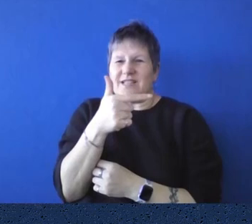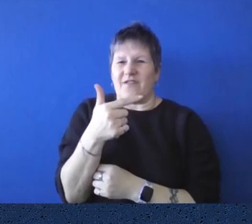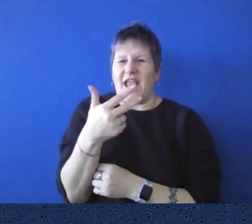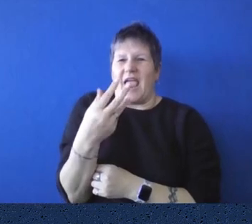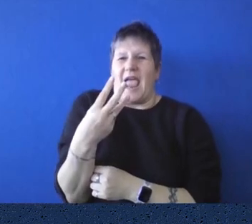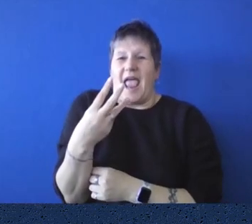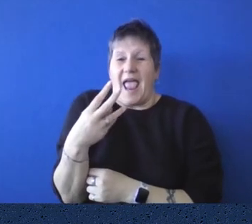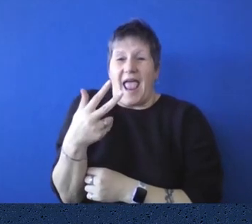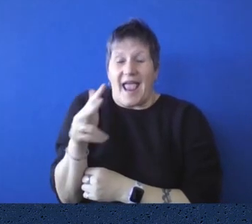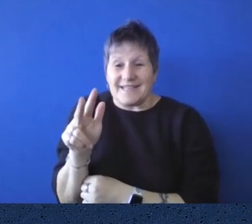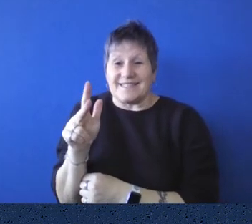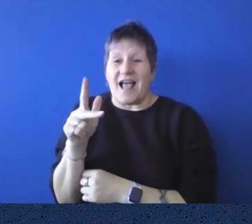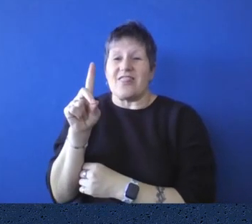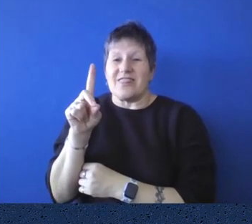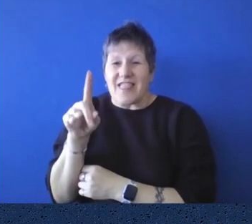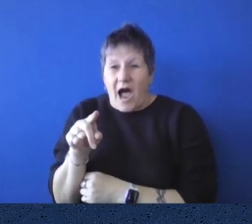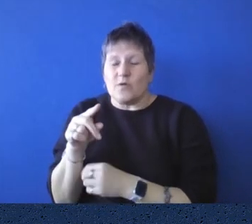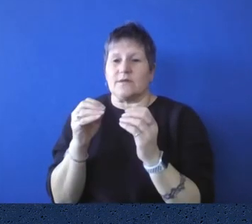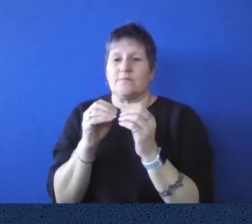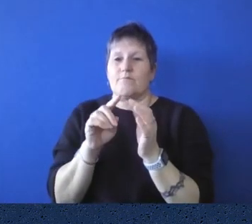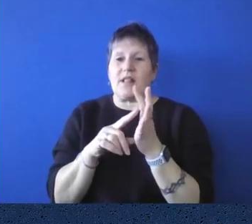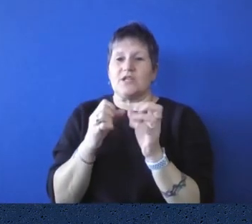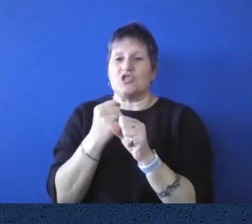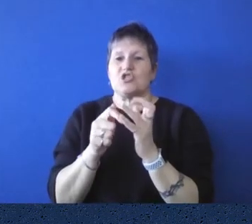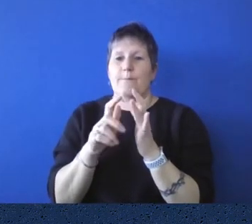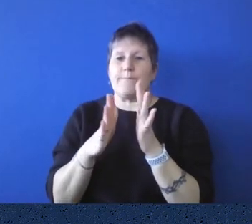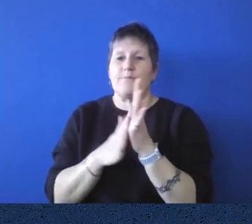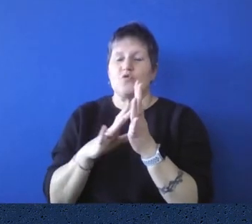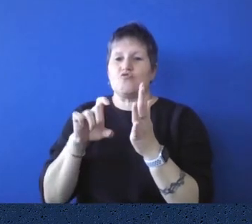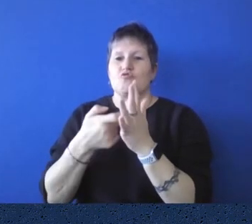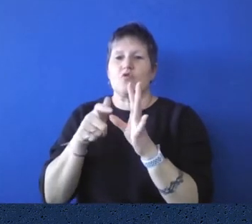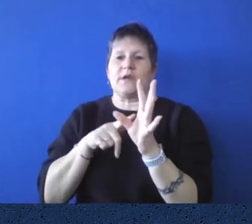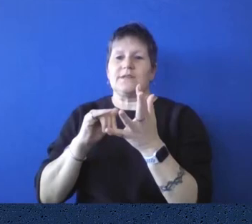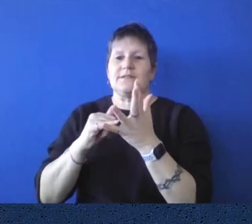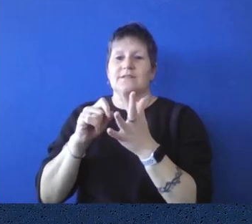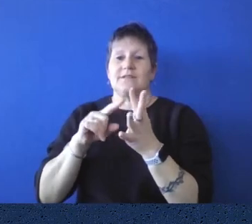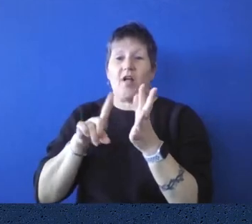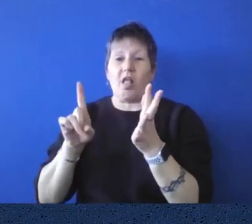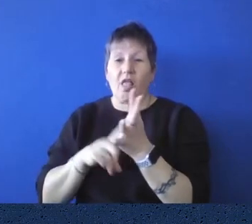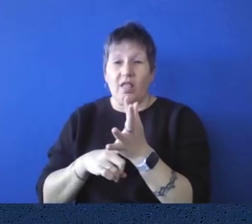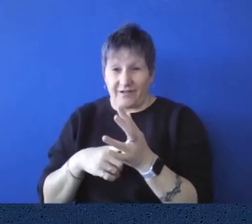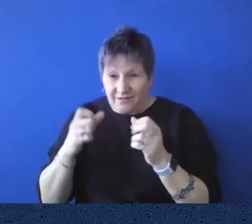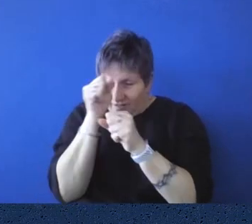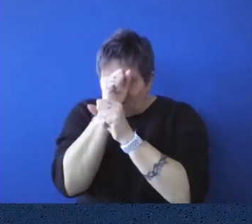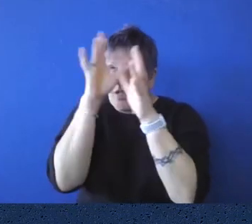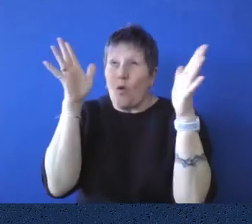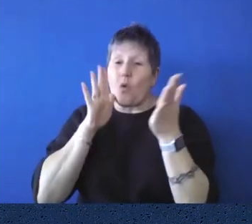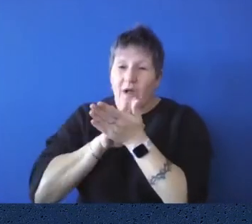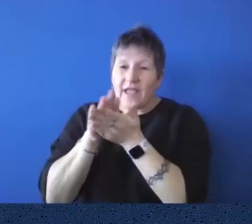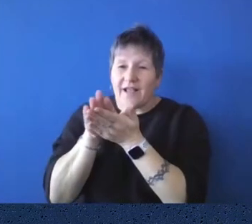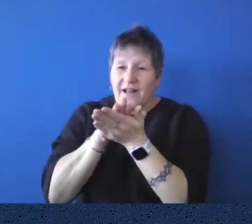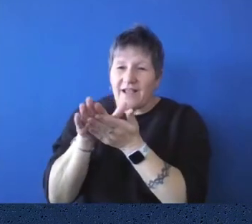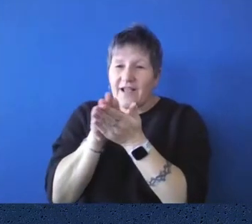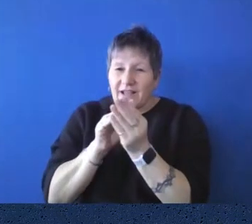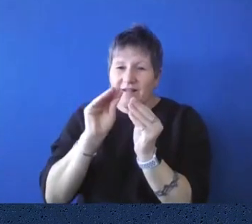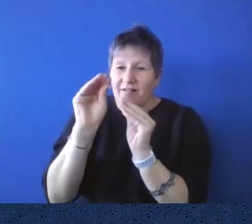what a nightmare it was to clean the chandelier. Um, it had originally hung in the council chamber of which there were three. When the